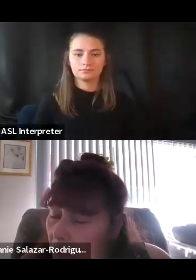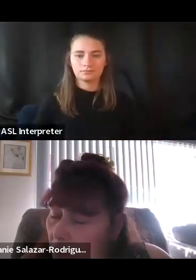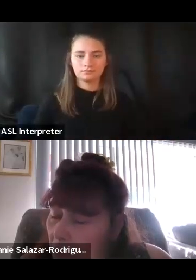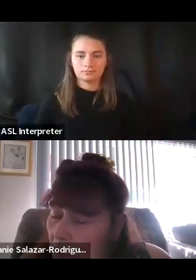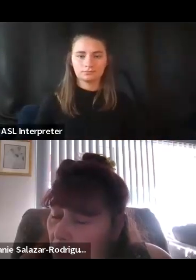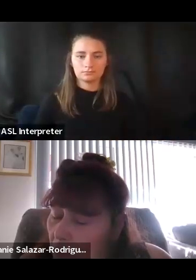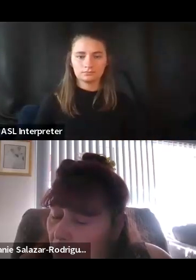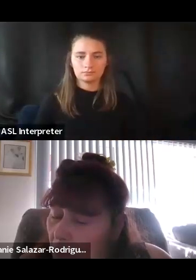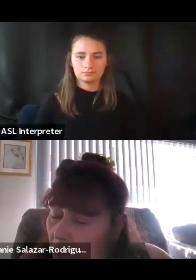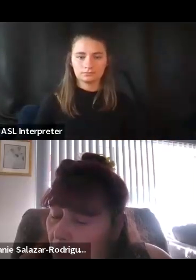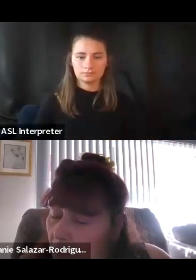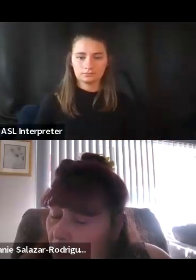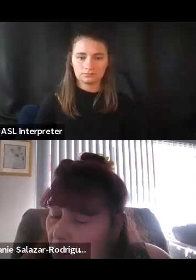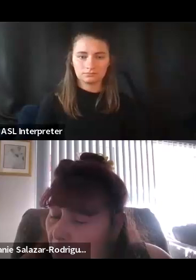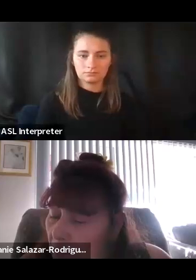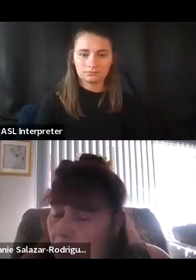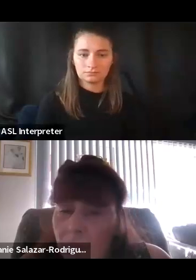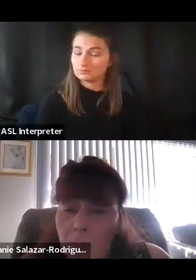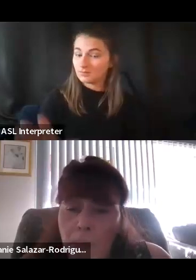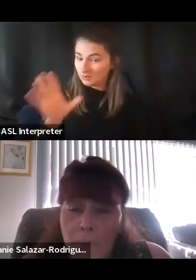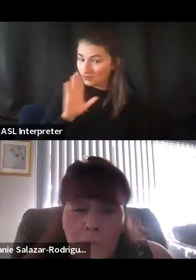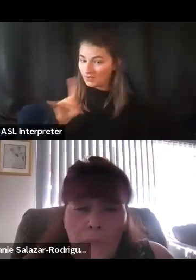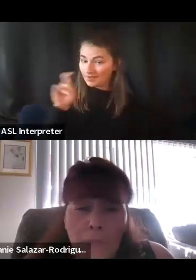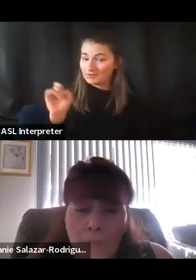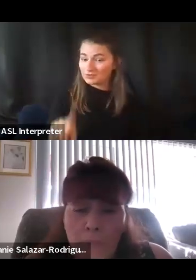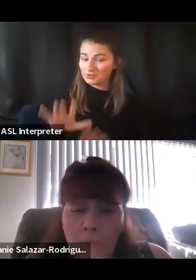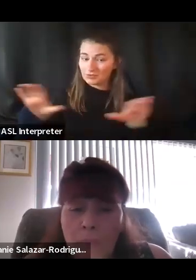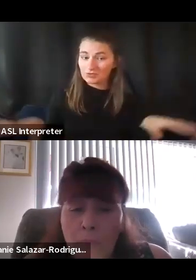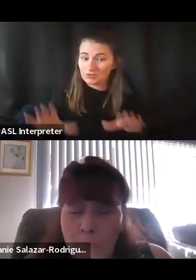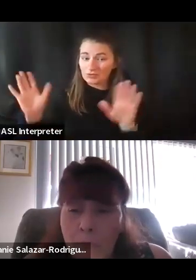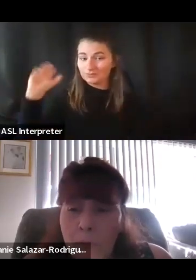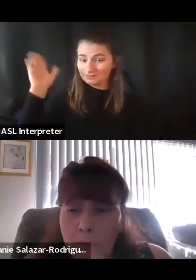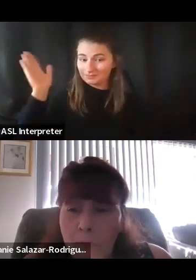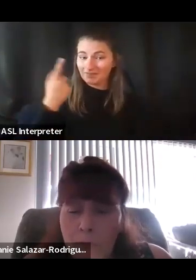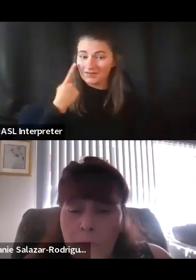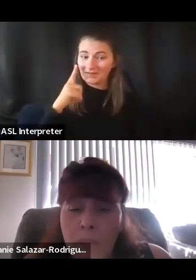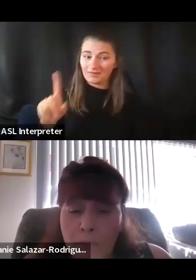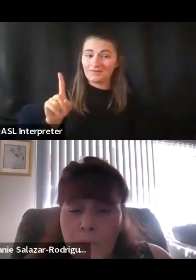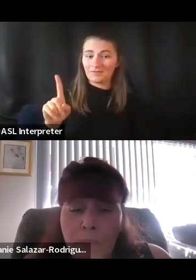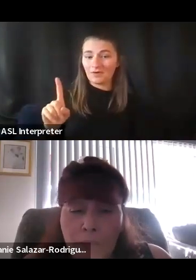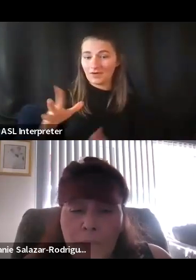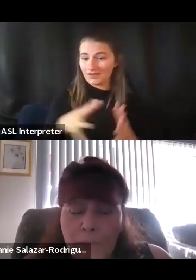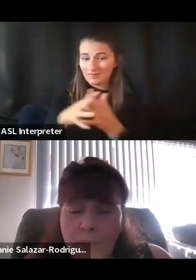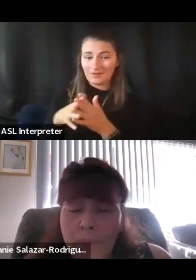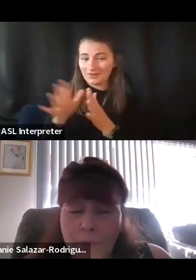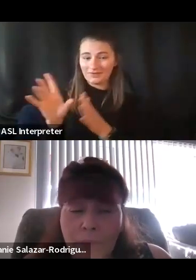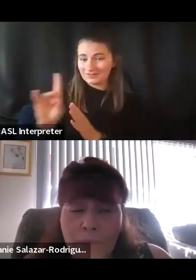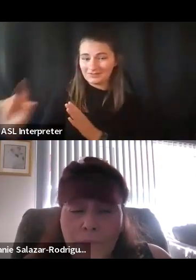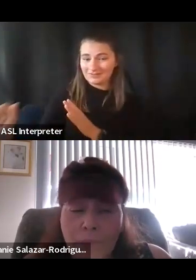Wow, yeah, I'll be asking you to do a presentation for the Colorado Developmental Disabilities Council. Thank you.